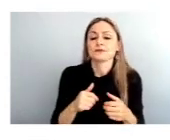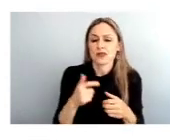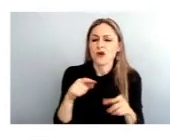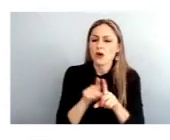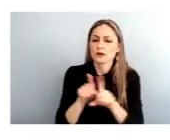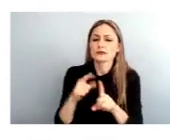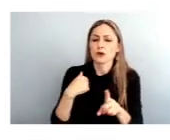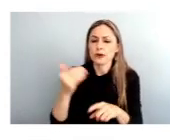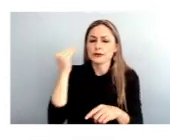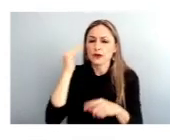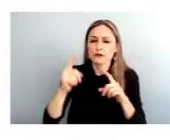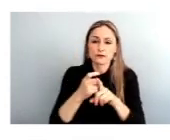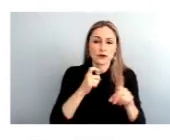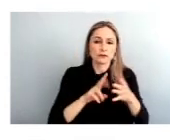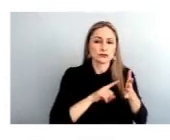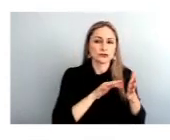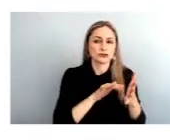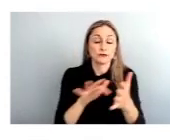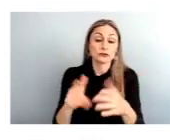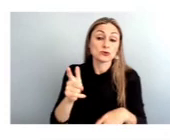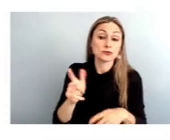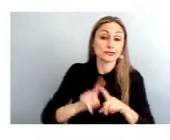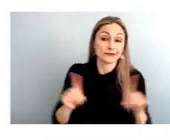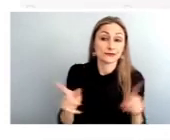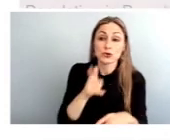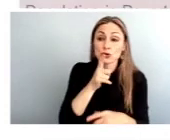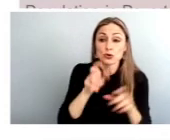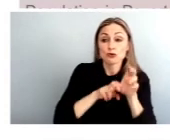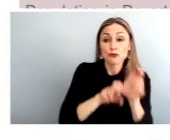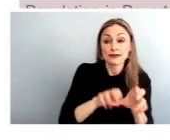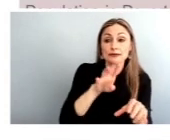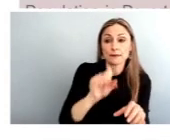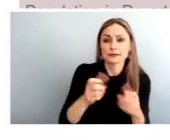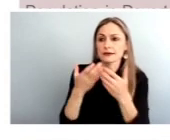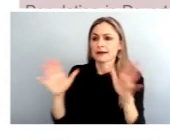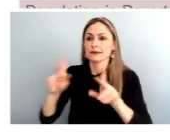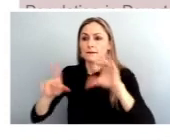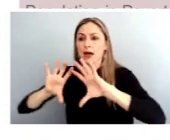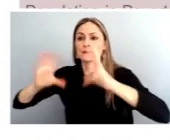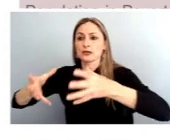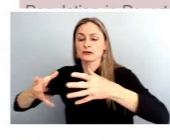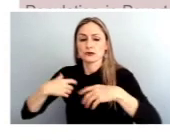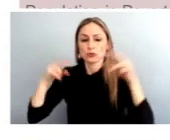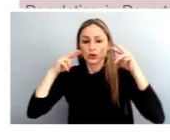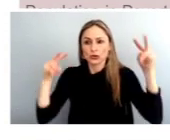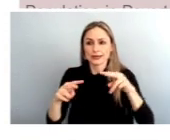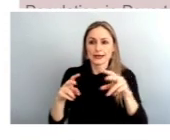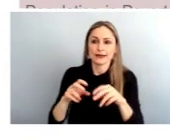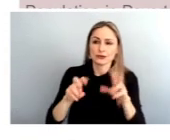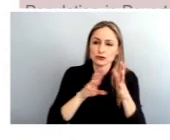that there is a difference between who rides the bus and the overall population. So we are taking a look at that survey data and